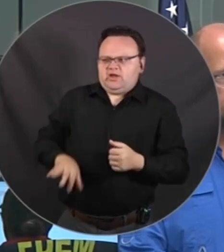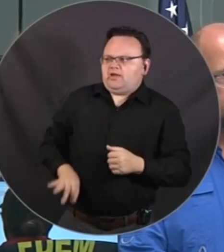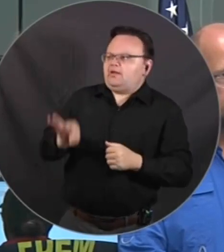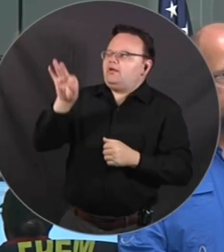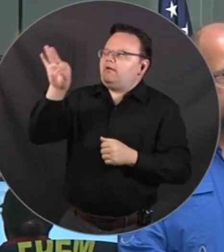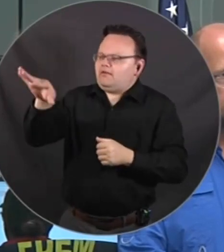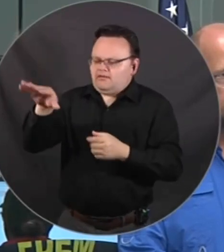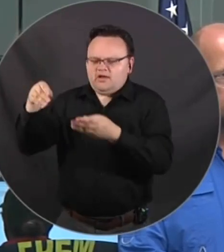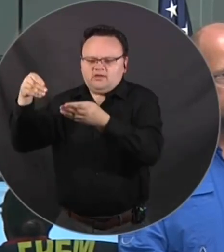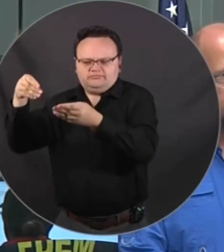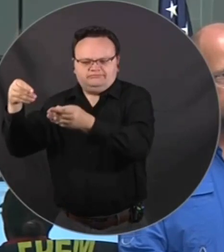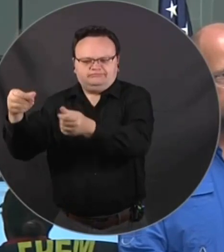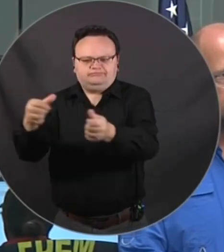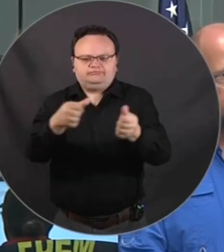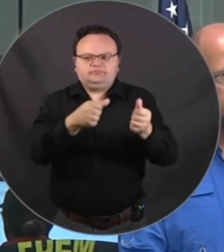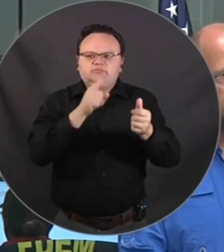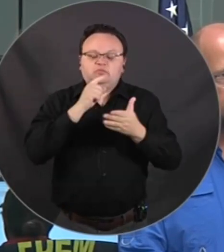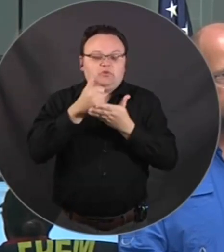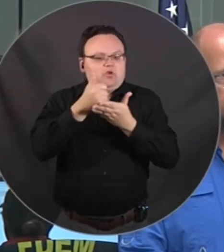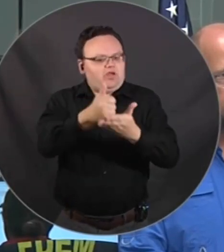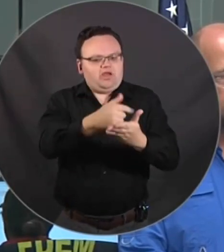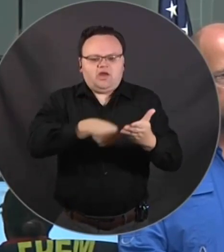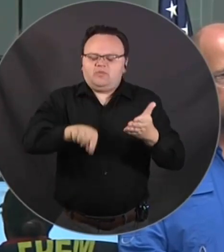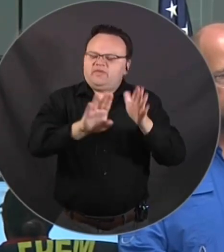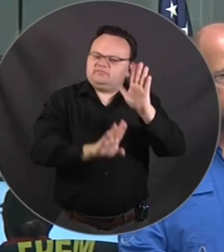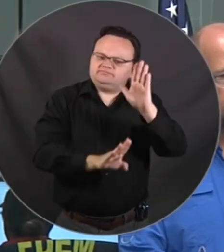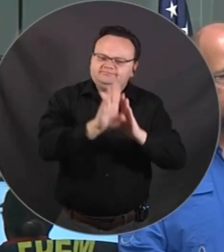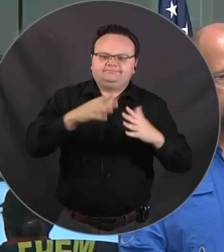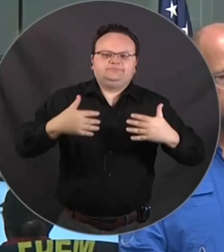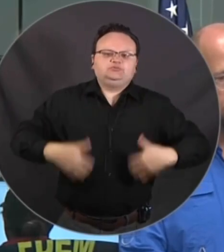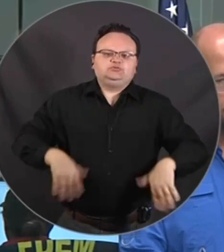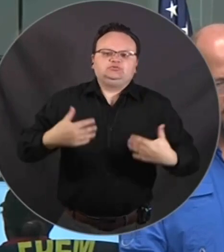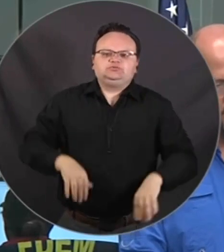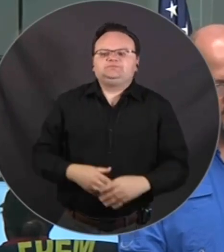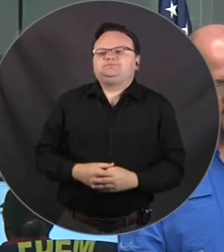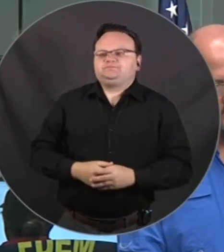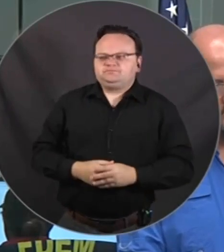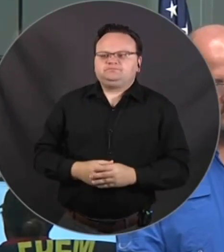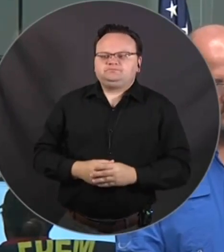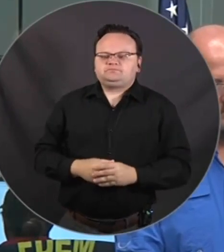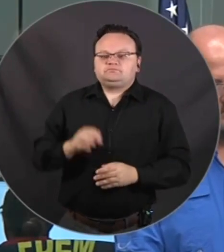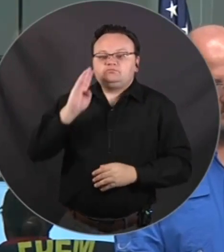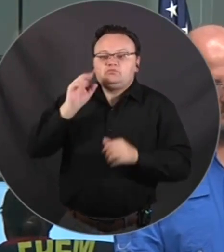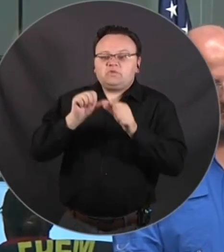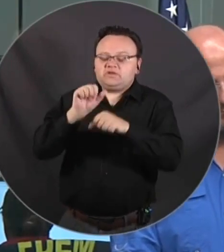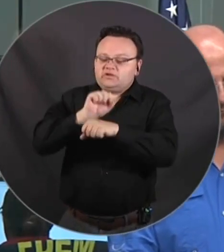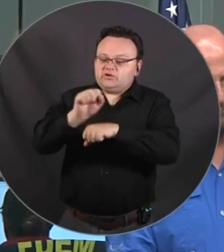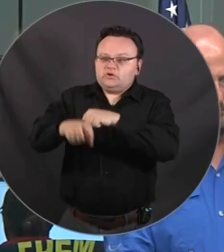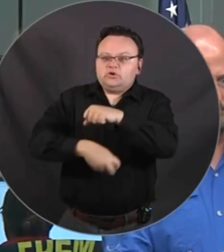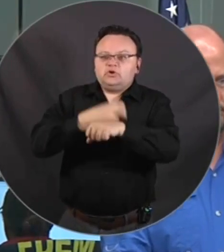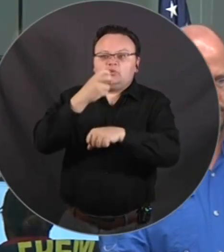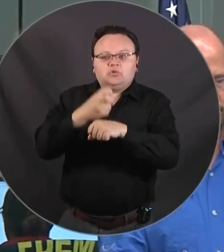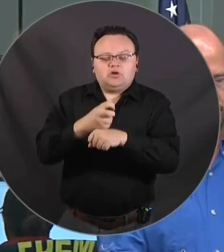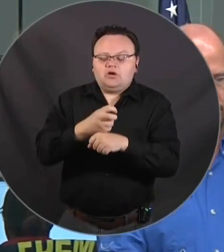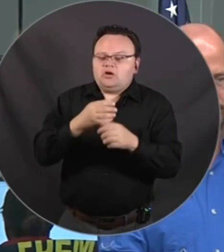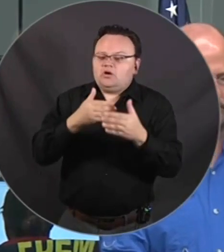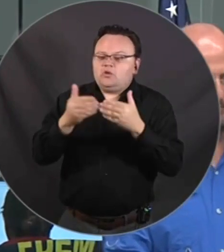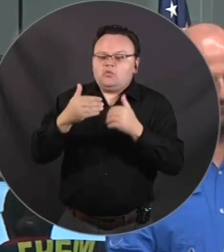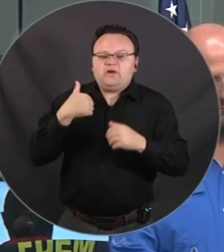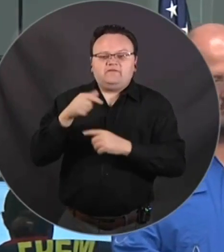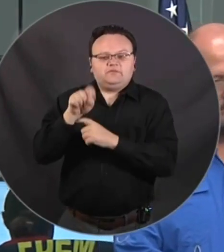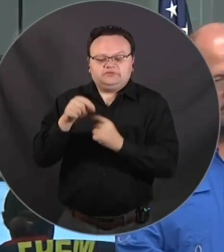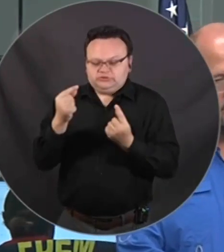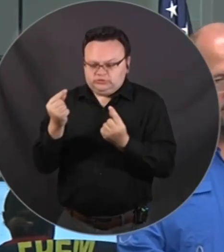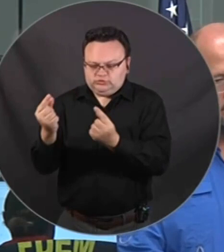for people in this time of need. We're going to continue working and doing whatever needs to be done to get